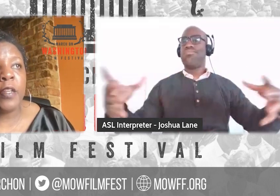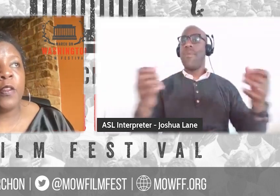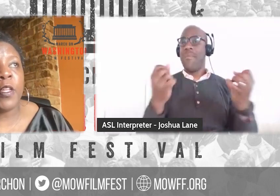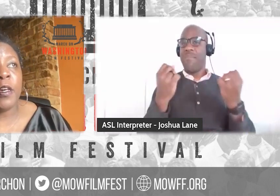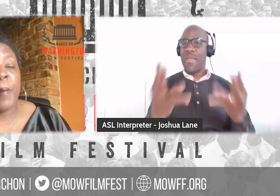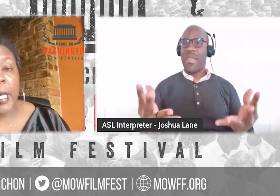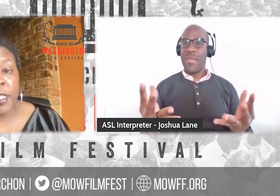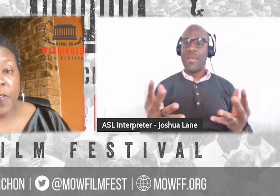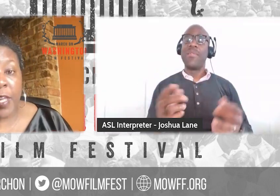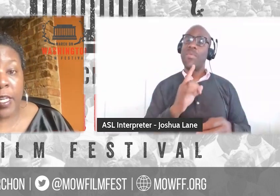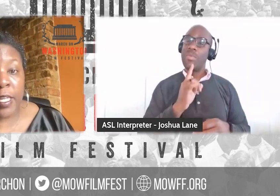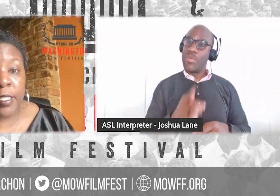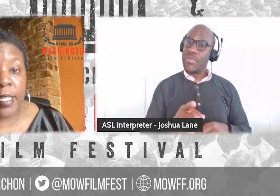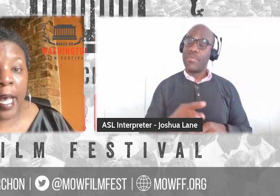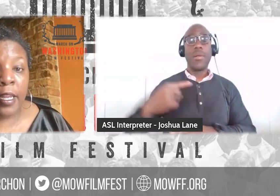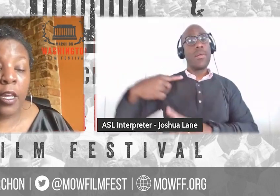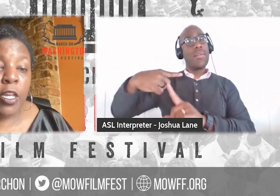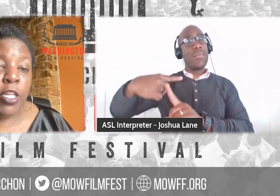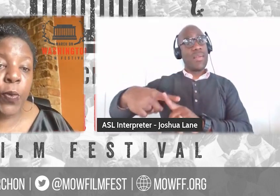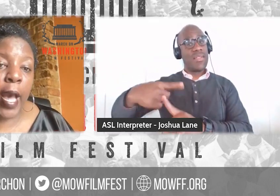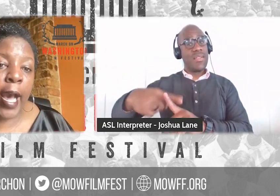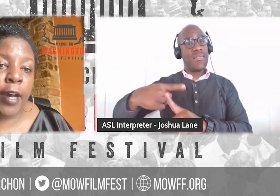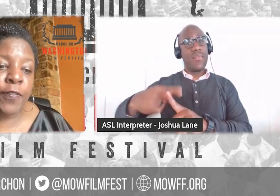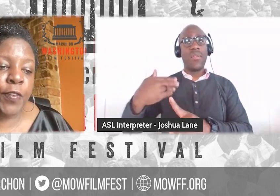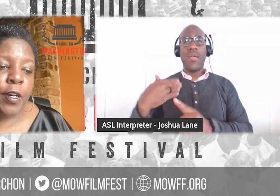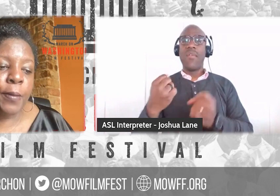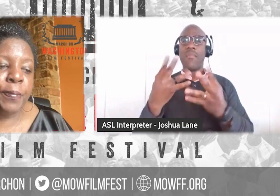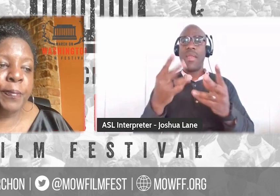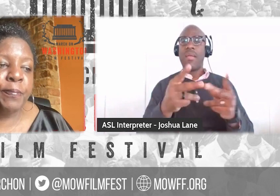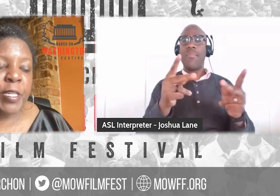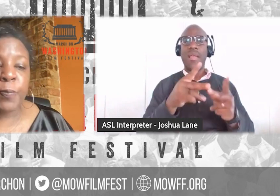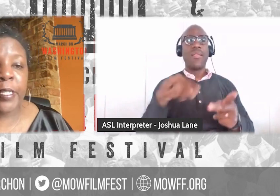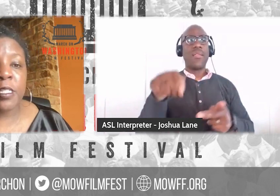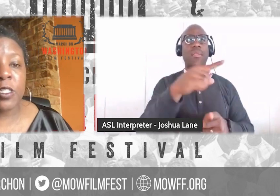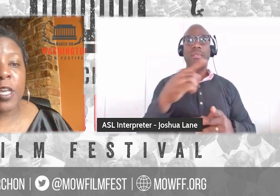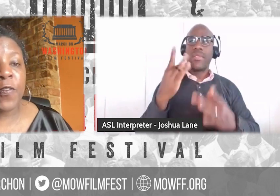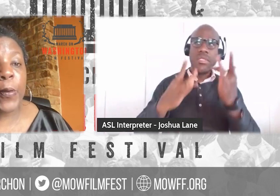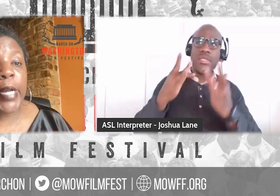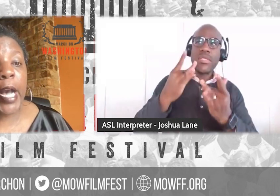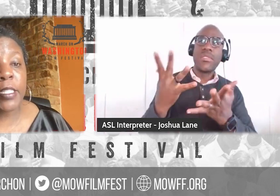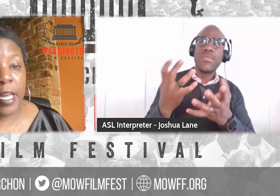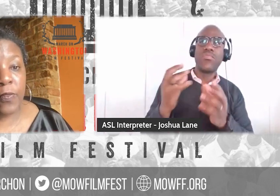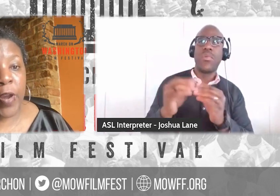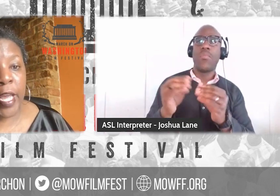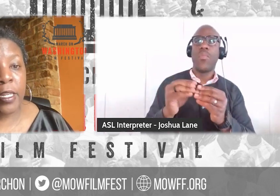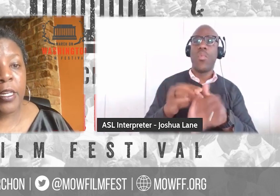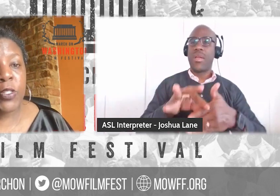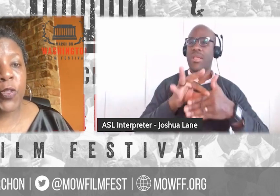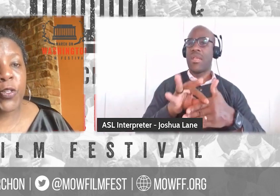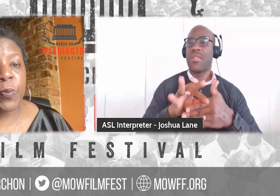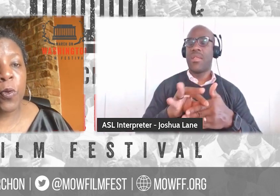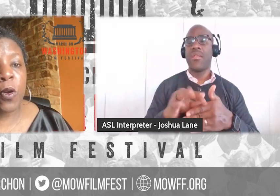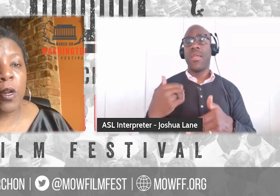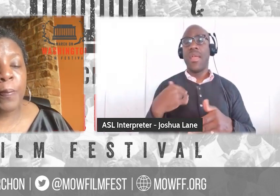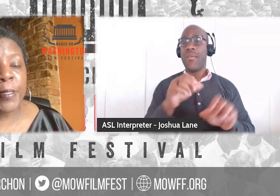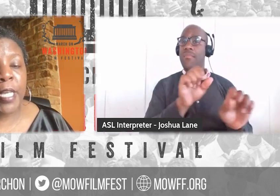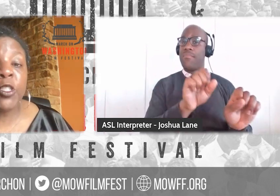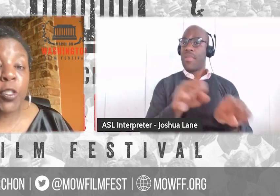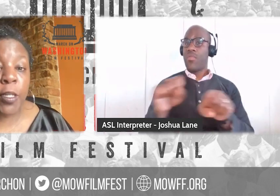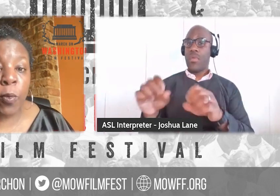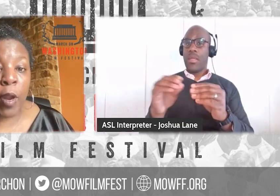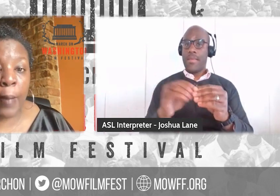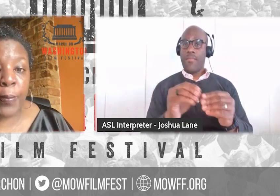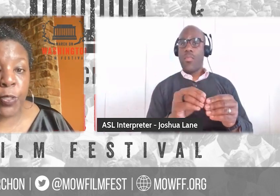you know, one, the positive thing is that you have these places looking for more content. Right? So, there's more,